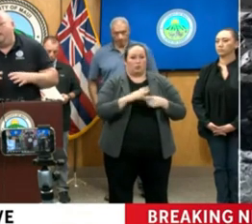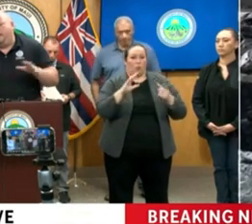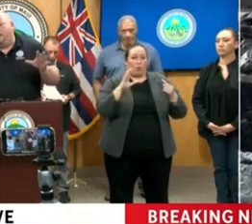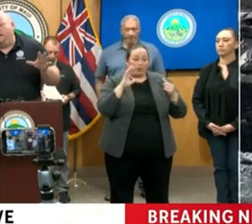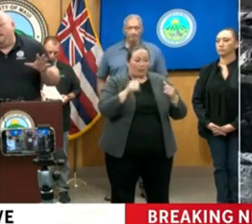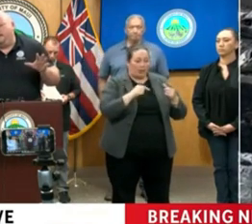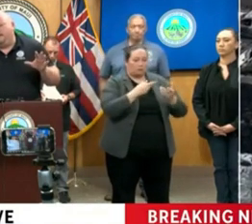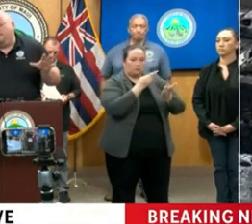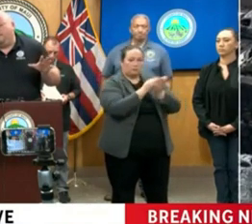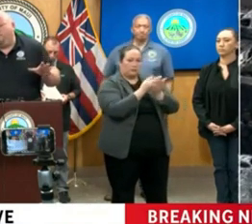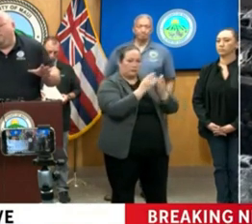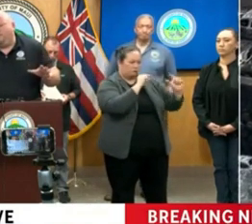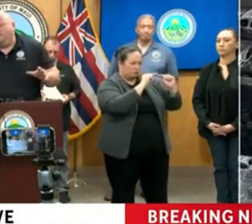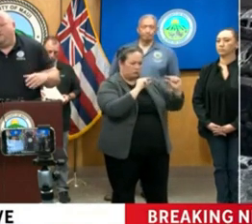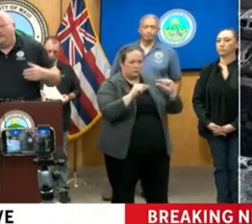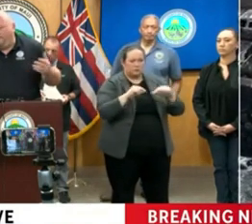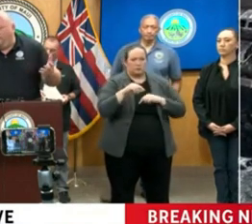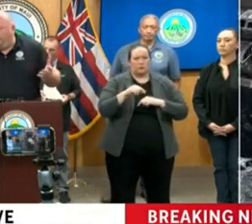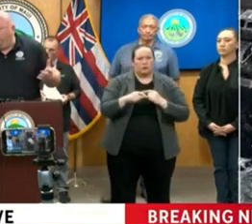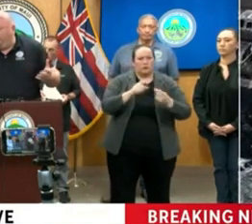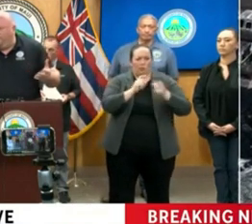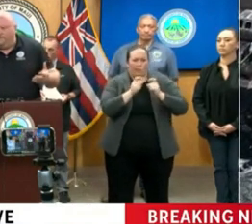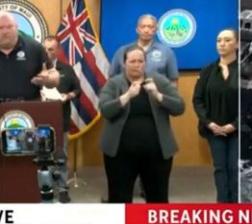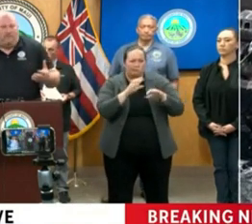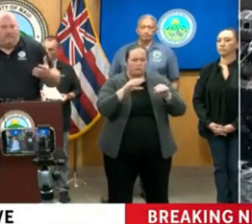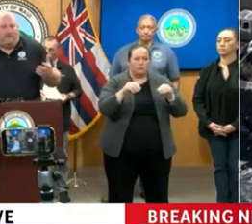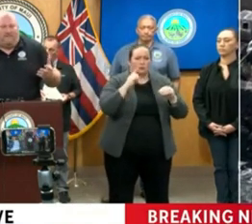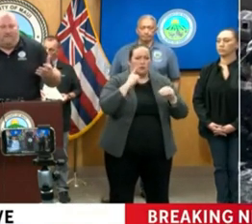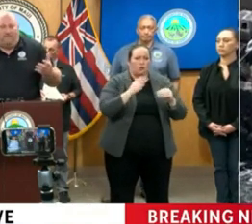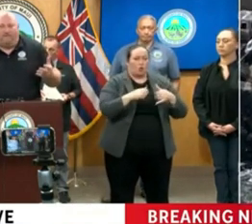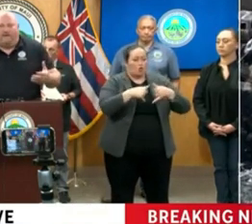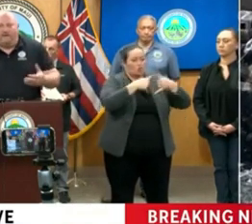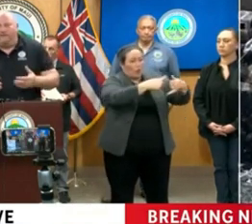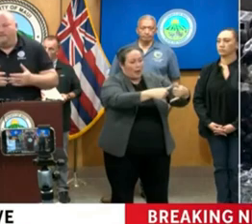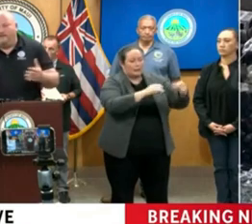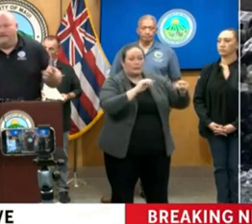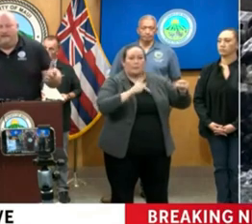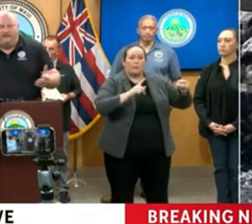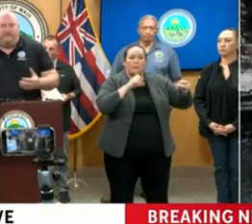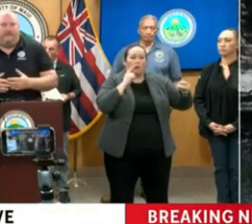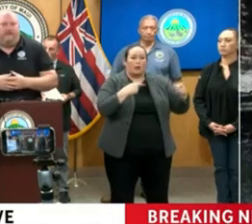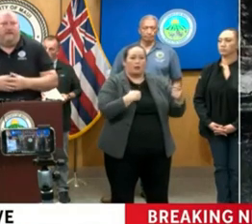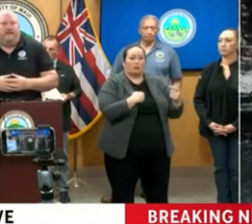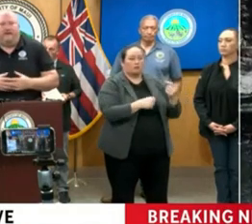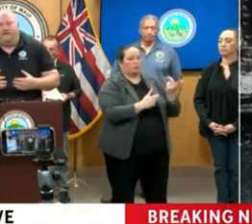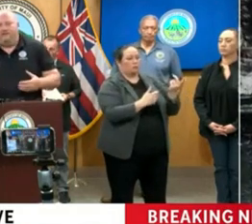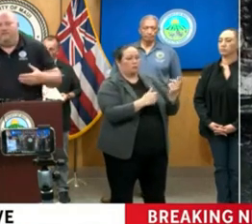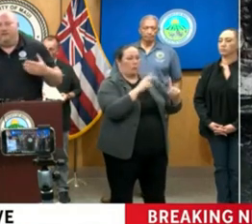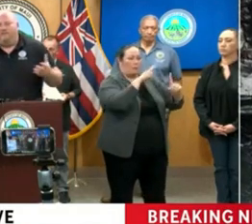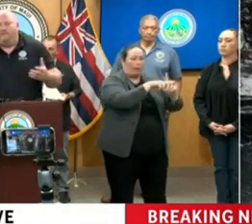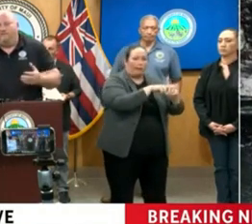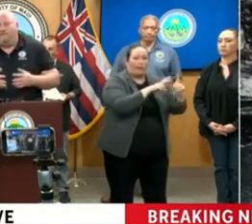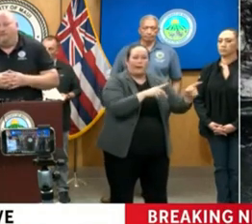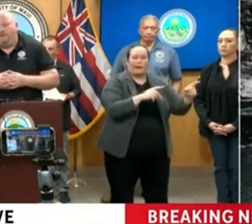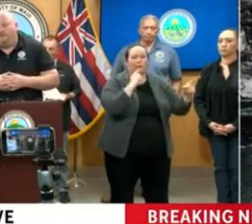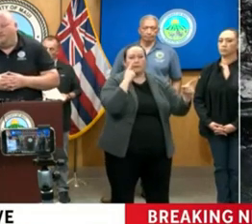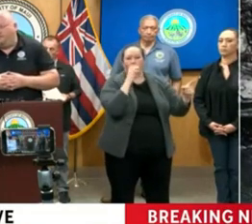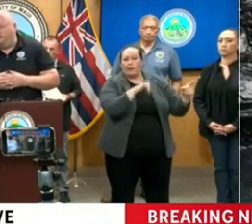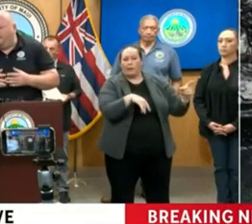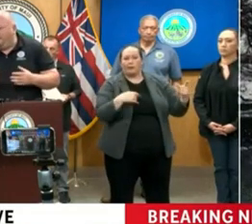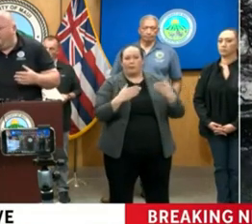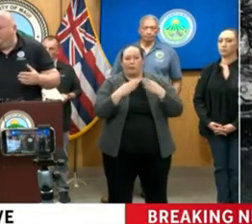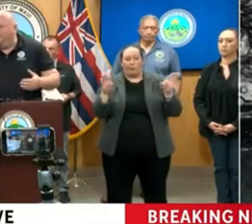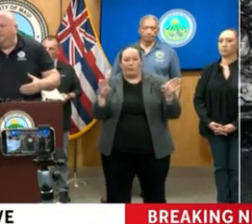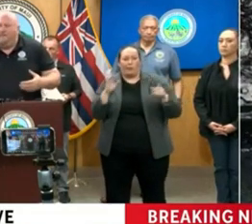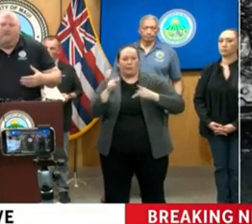is as we identify projects, provide grants that people could apply for, public entities could apply for for those grants